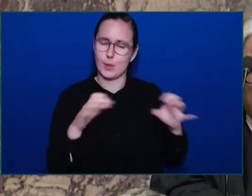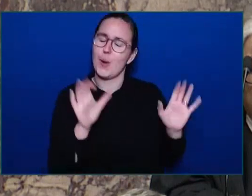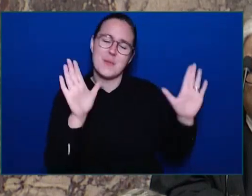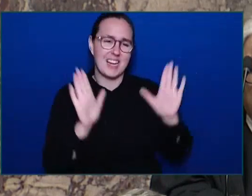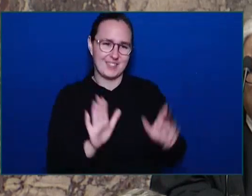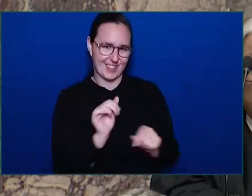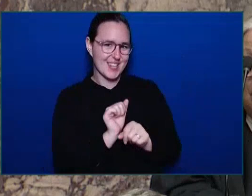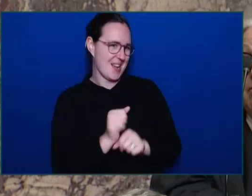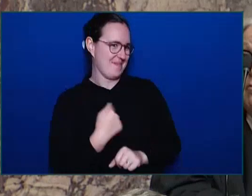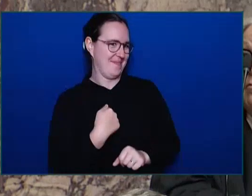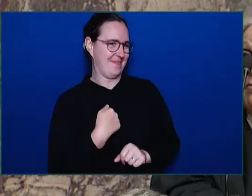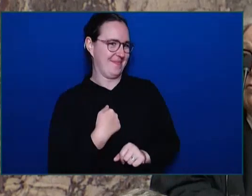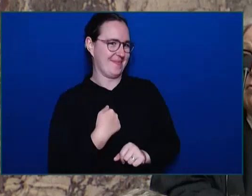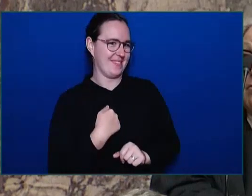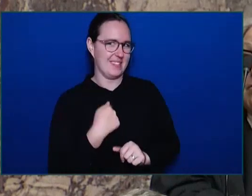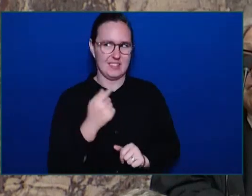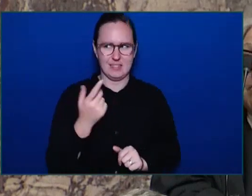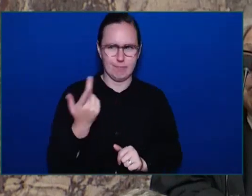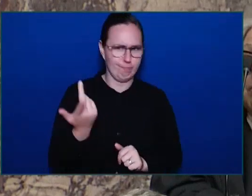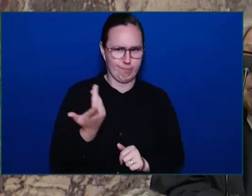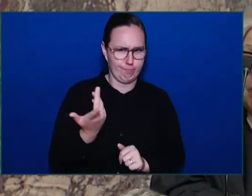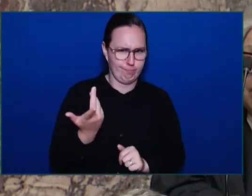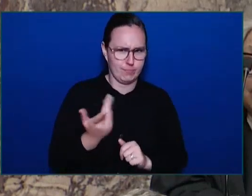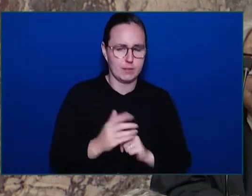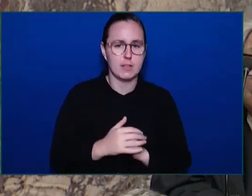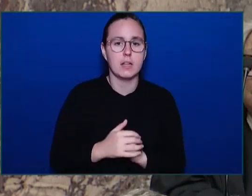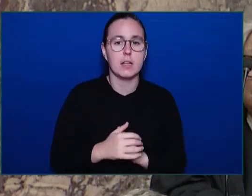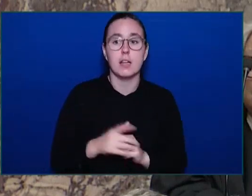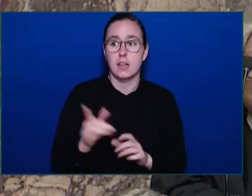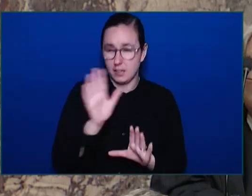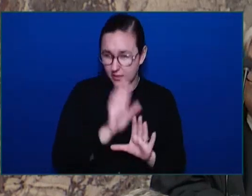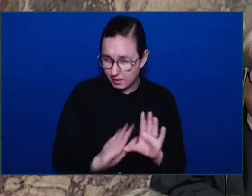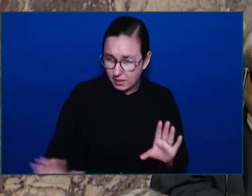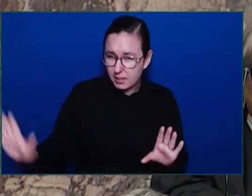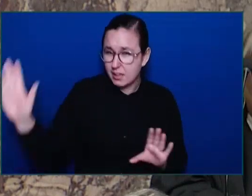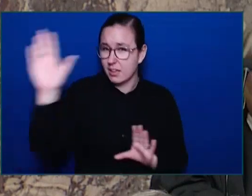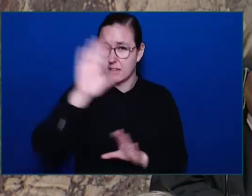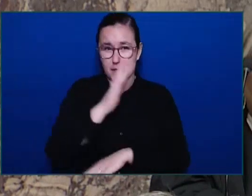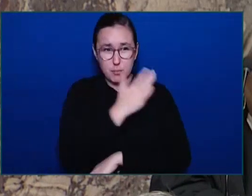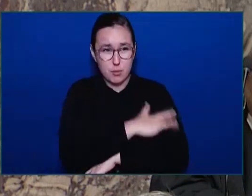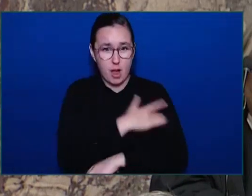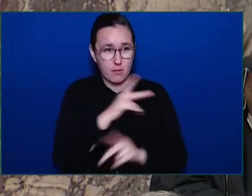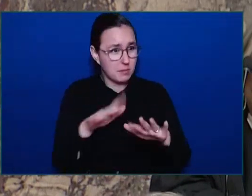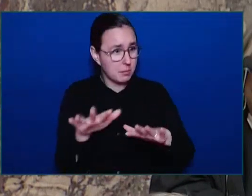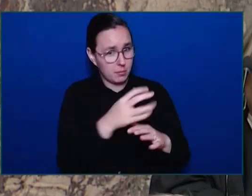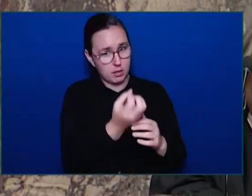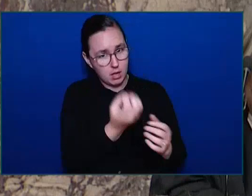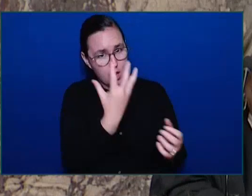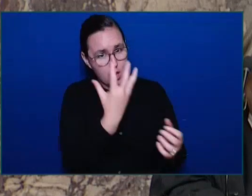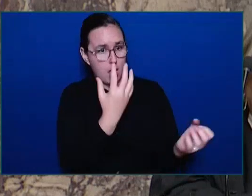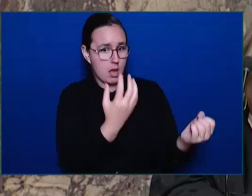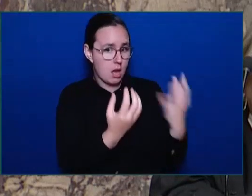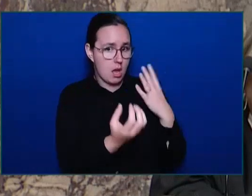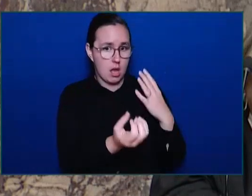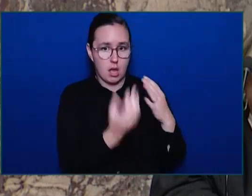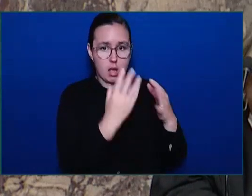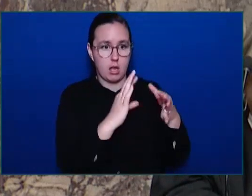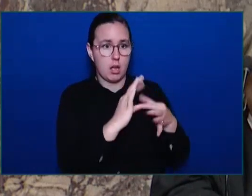People across the province are growing tired of the Premier's excuses amid ongoing crime and social disorder in our communities.